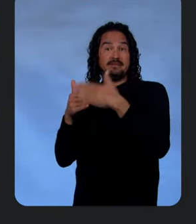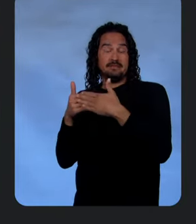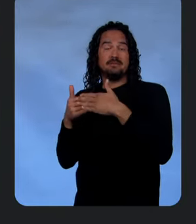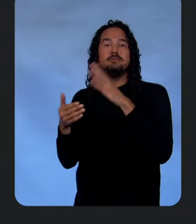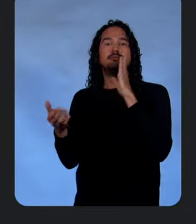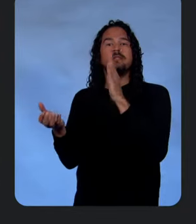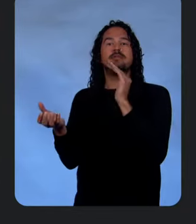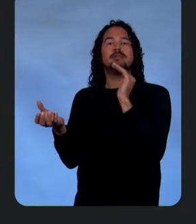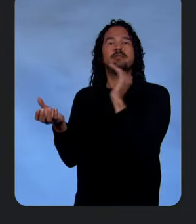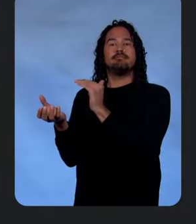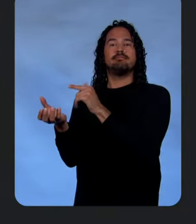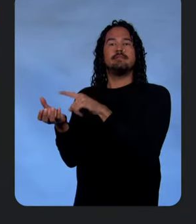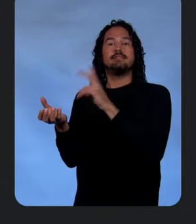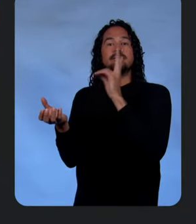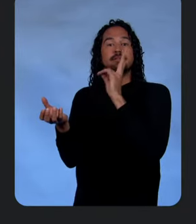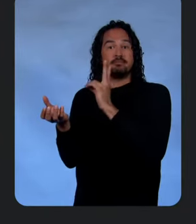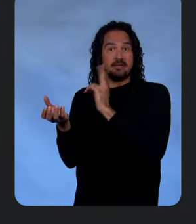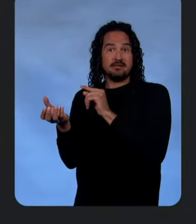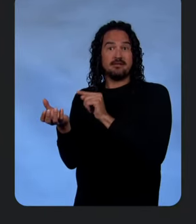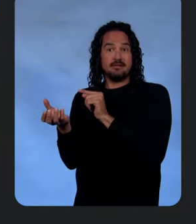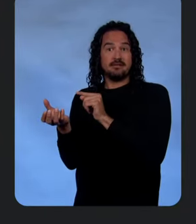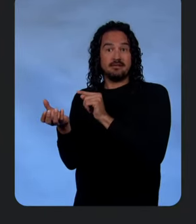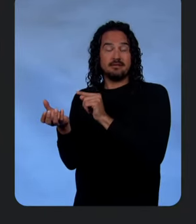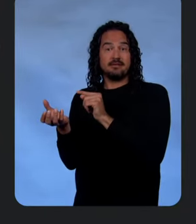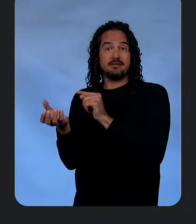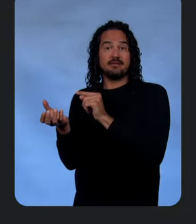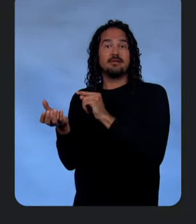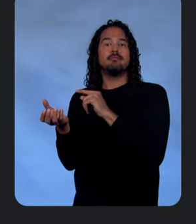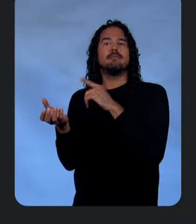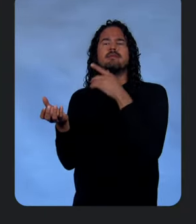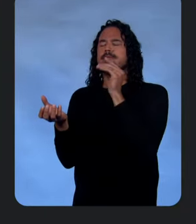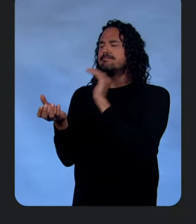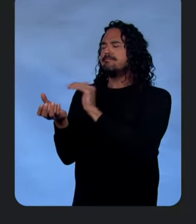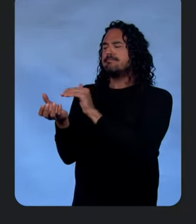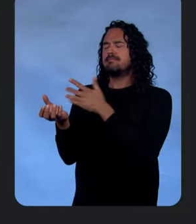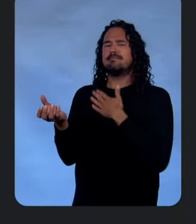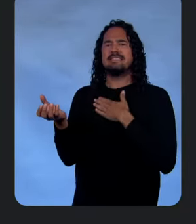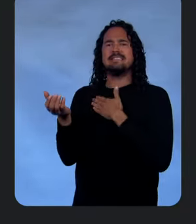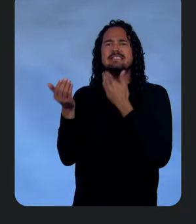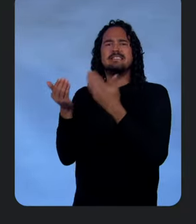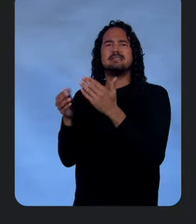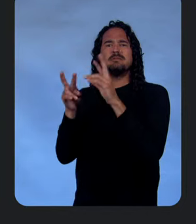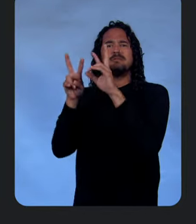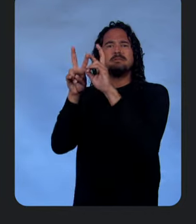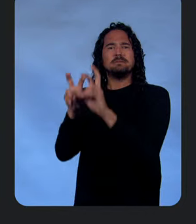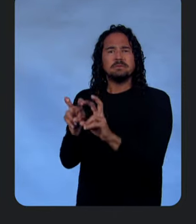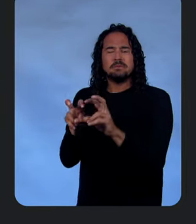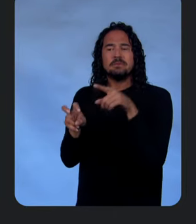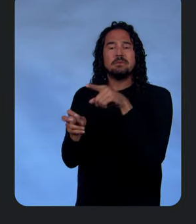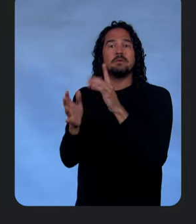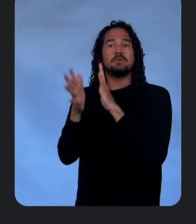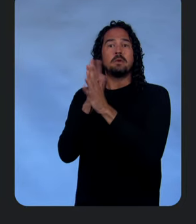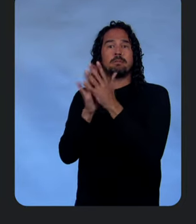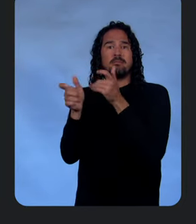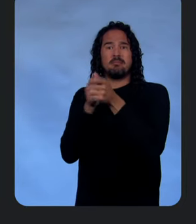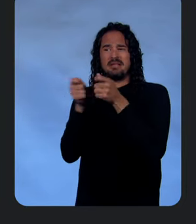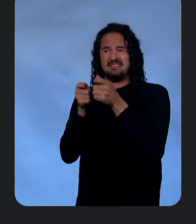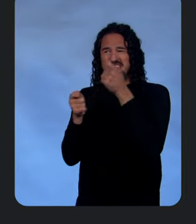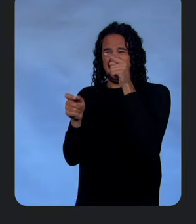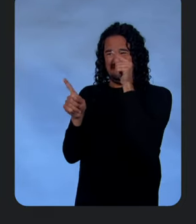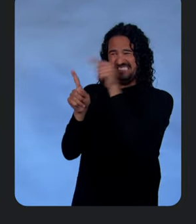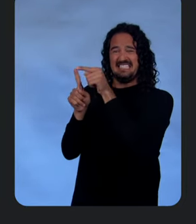something cool here, right? So, what I'm going to do is I'm going to ask Cloud Assist to troubleshoot the load balancer for the error above.